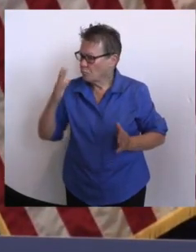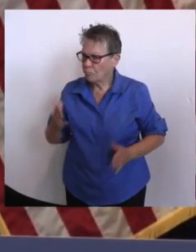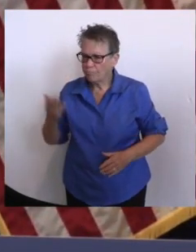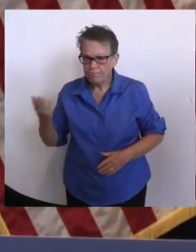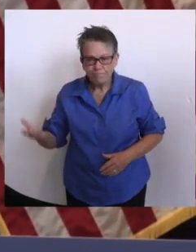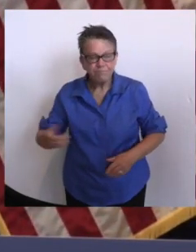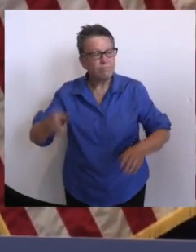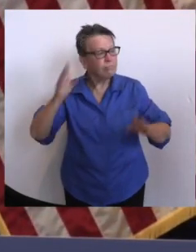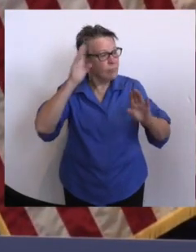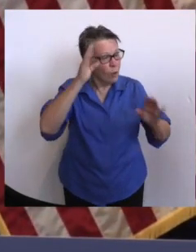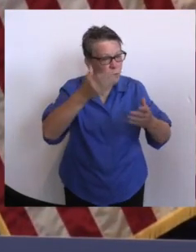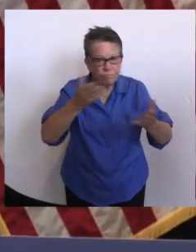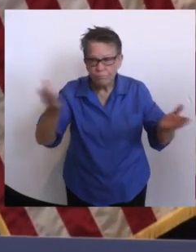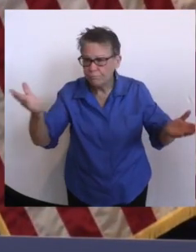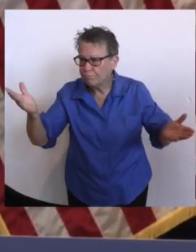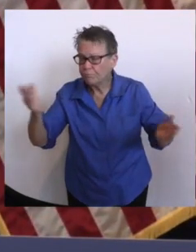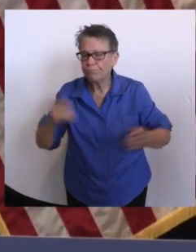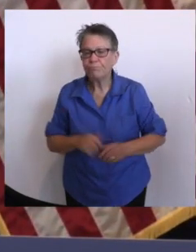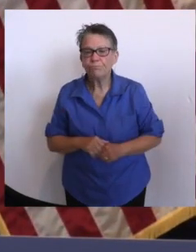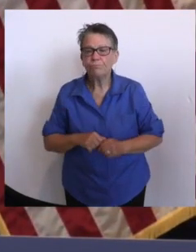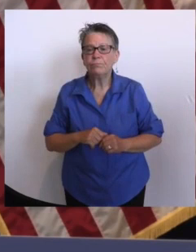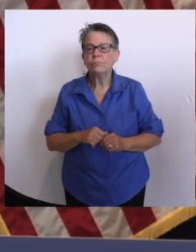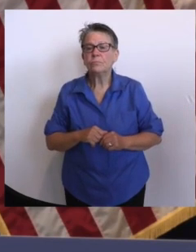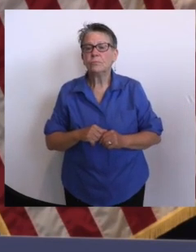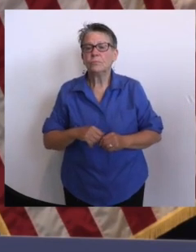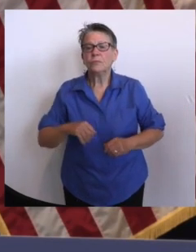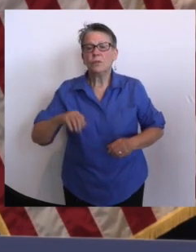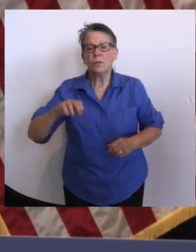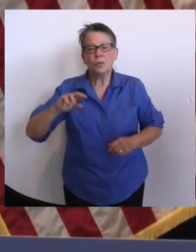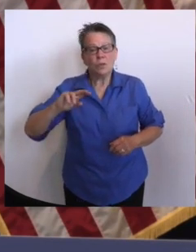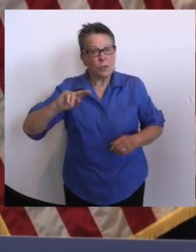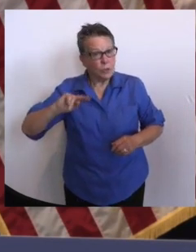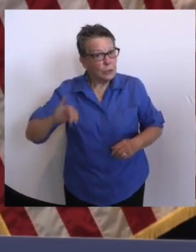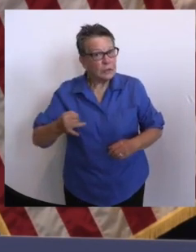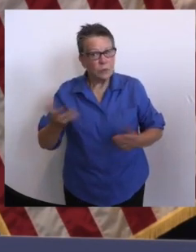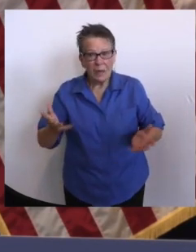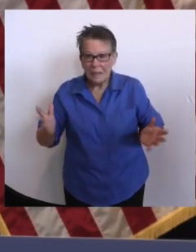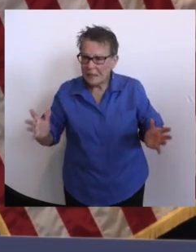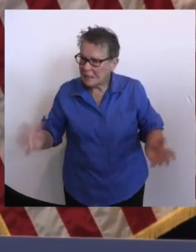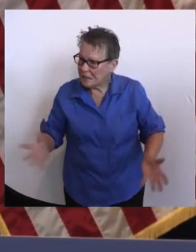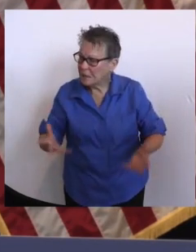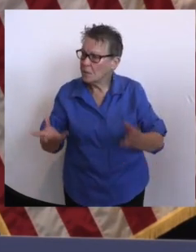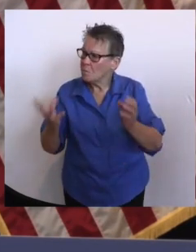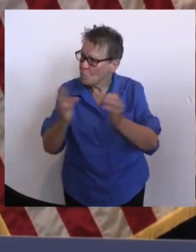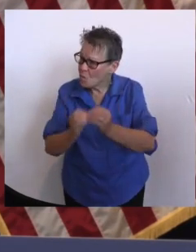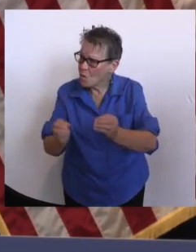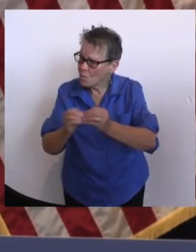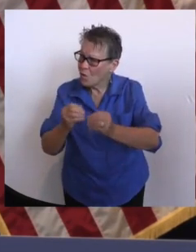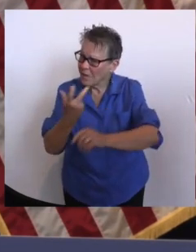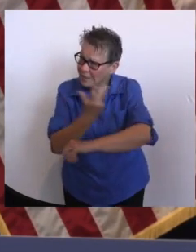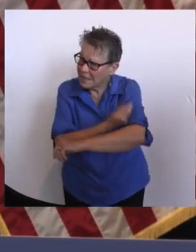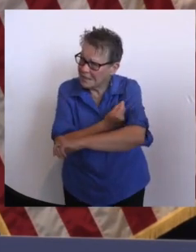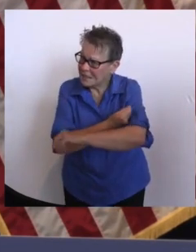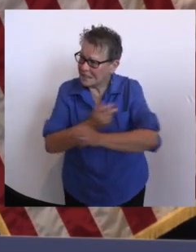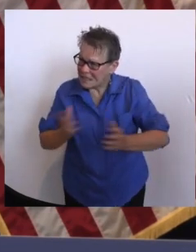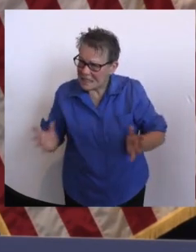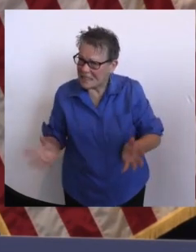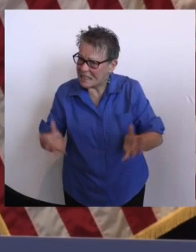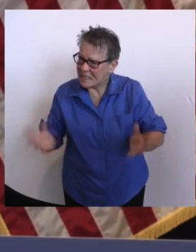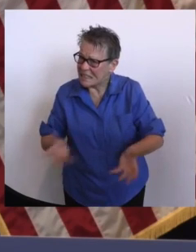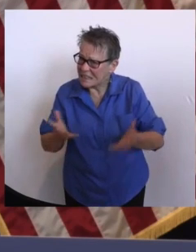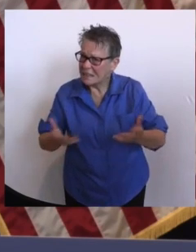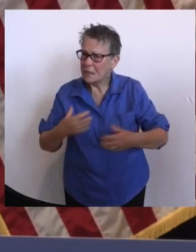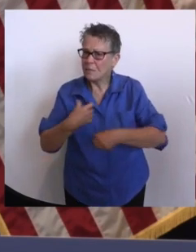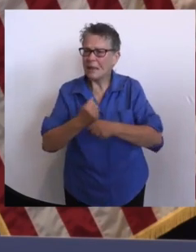has taken action to boost COVID-19 vaccination in our state. In addition to our efforts to make it as easy as possible to get